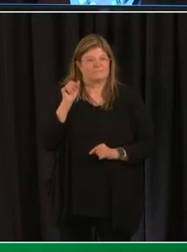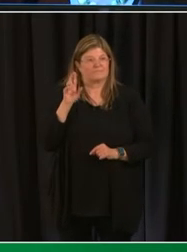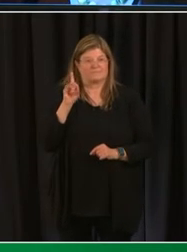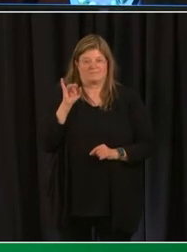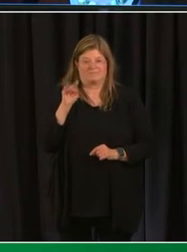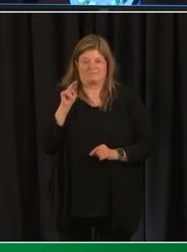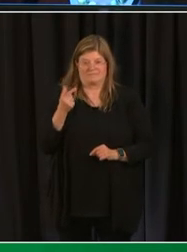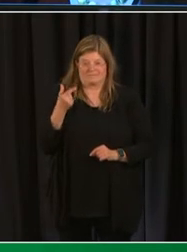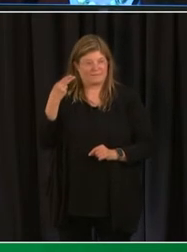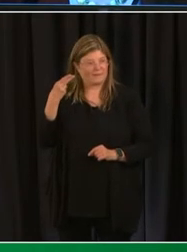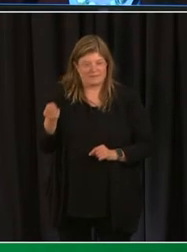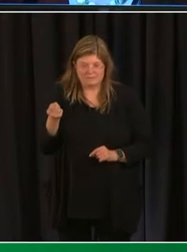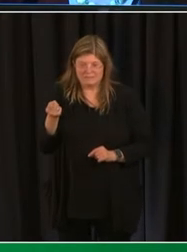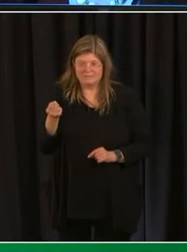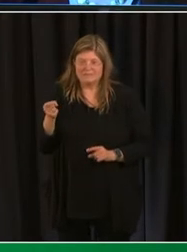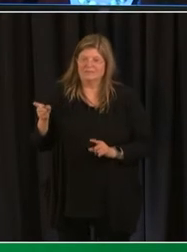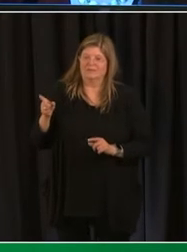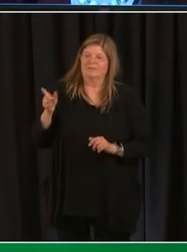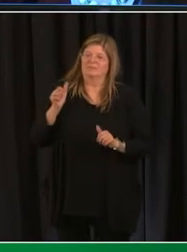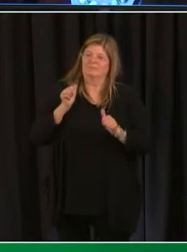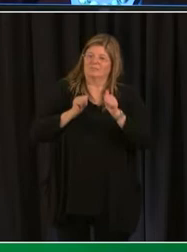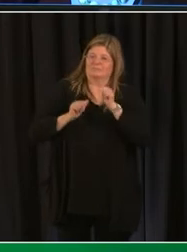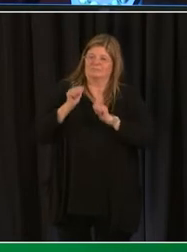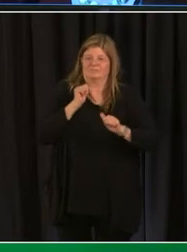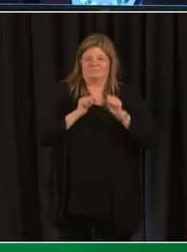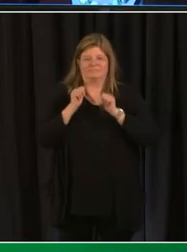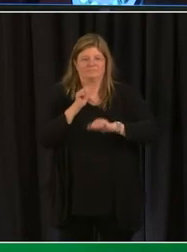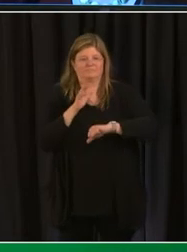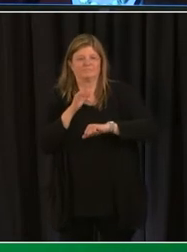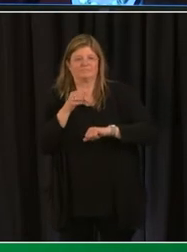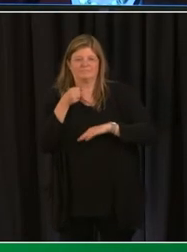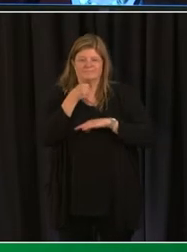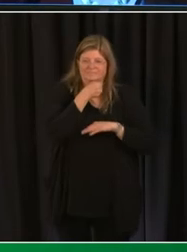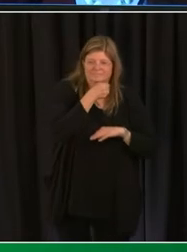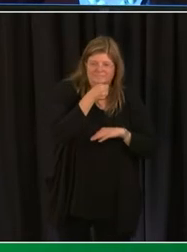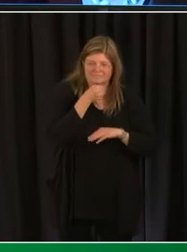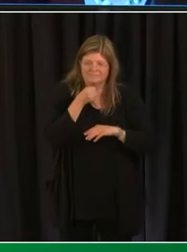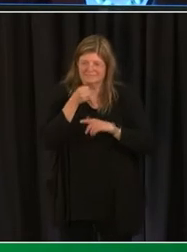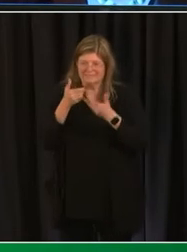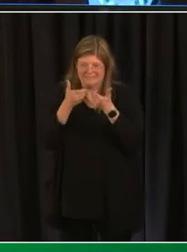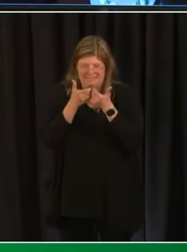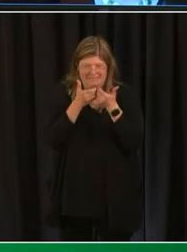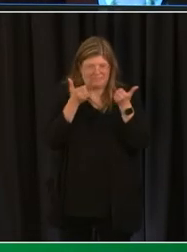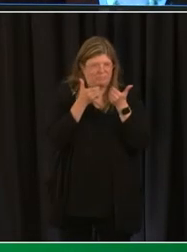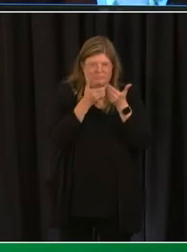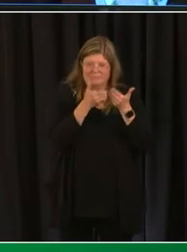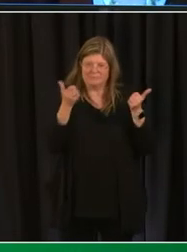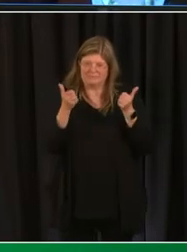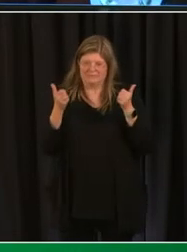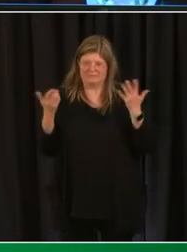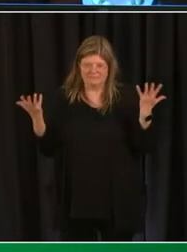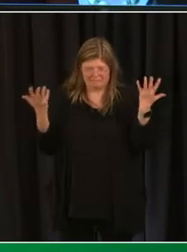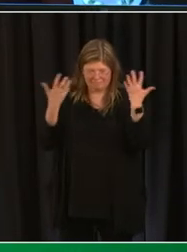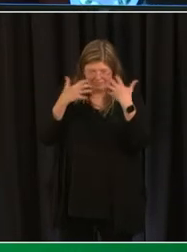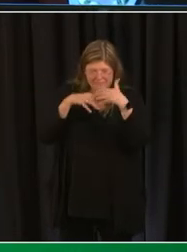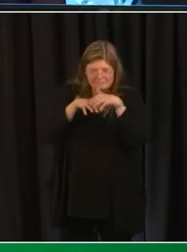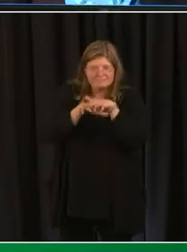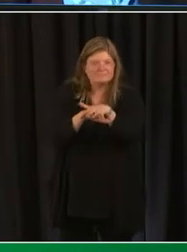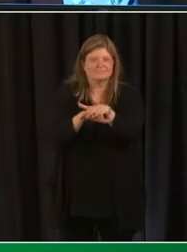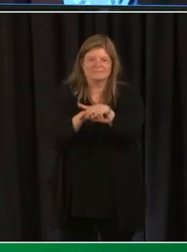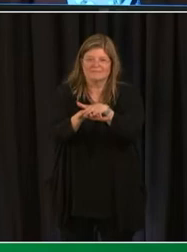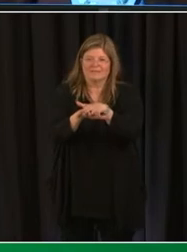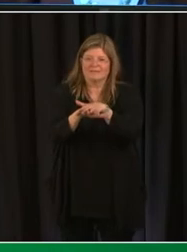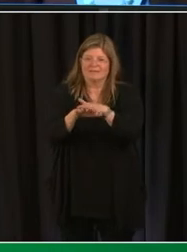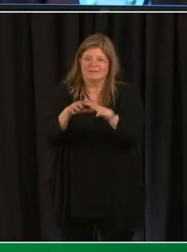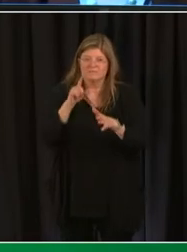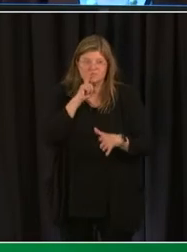overcome under the direction of their music teacher dr. Robert Roche and you know art is a hands-on